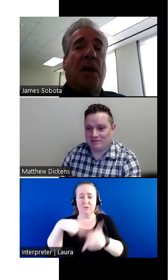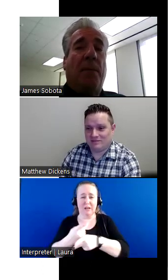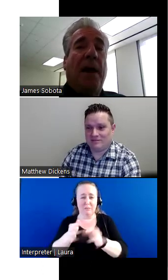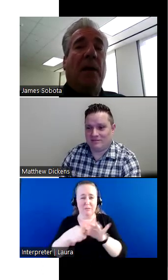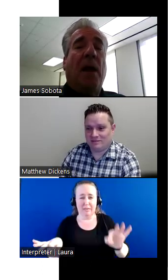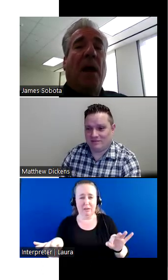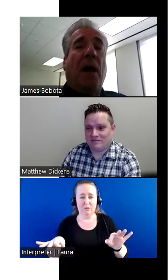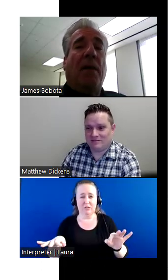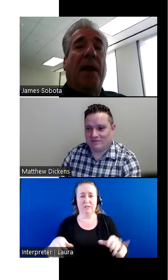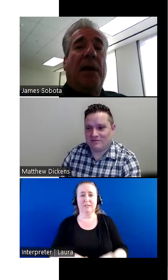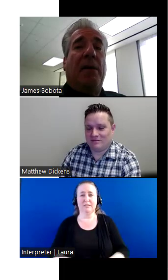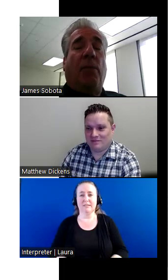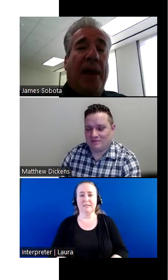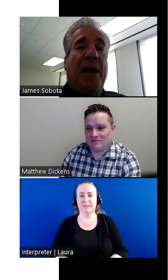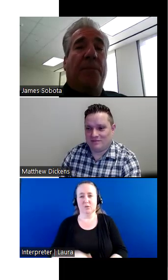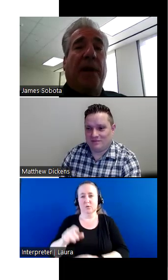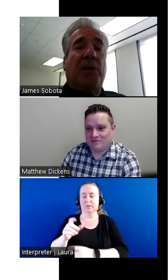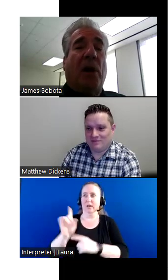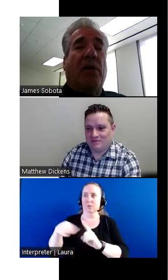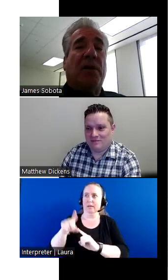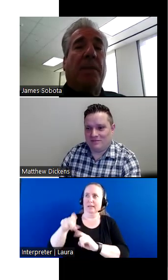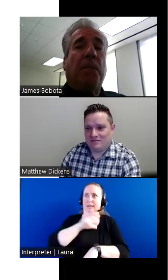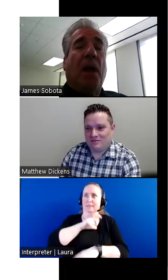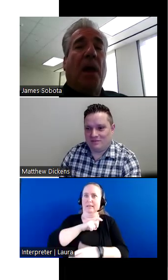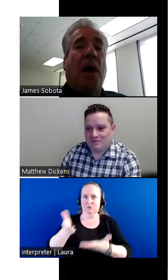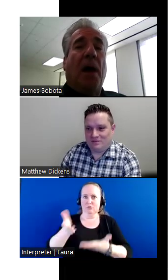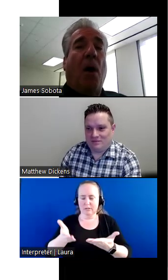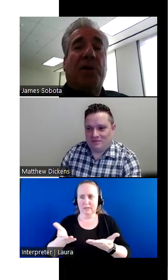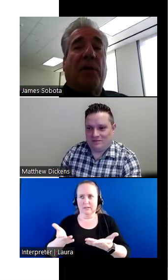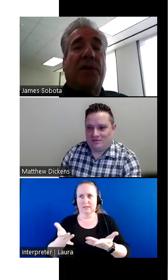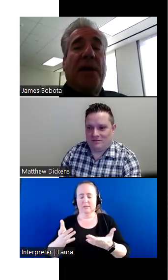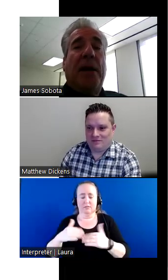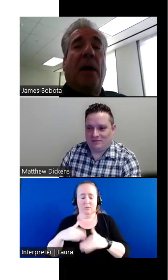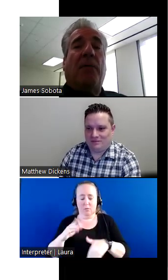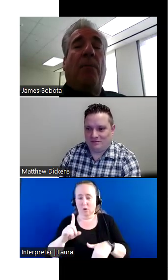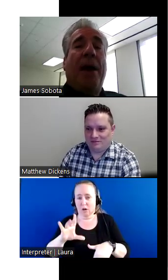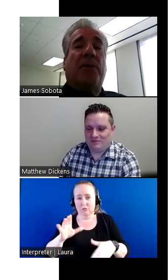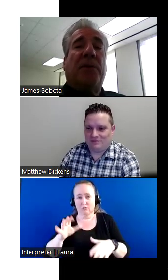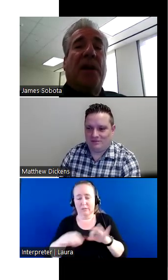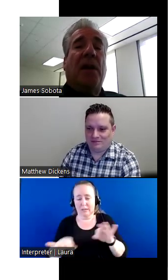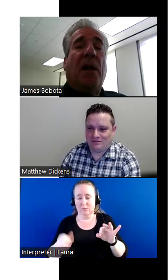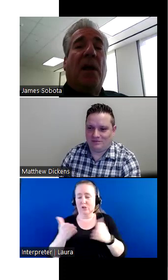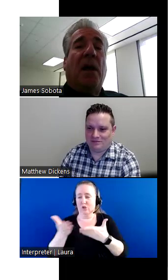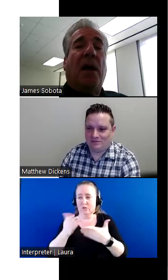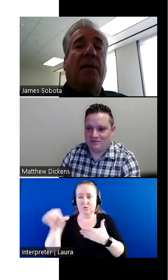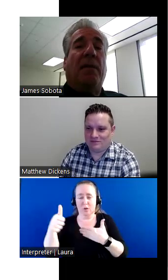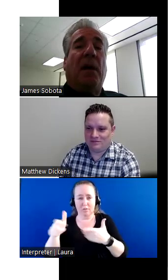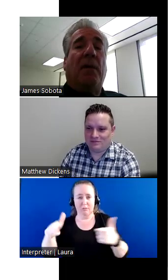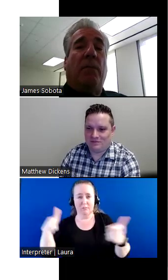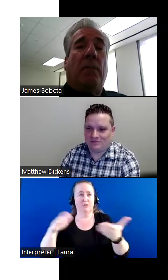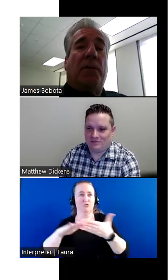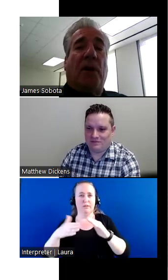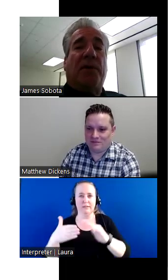to come in, uh, that need, when they need police service, uh, or service to any other major city, uh,